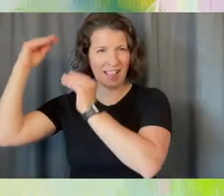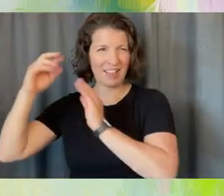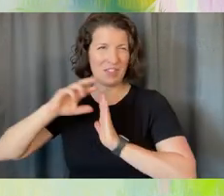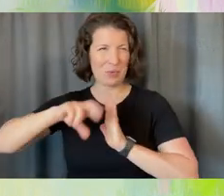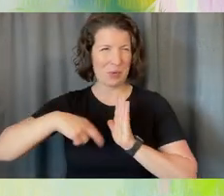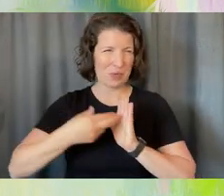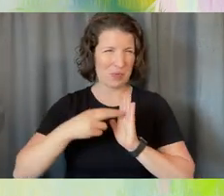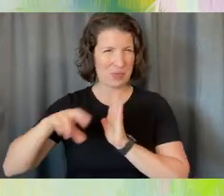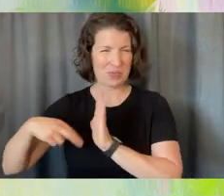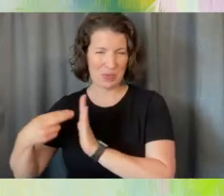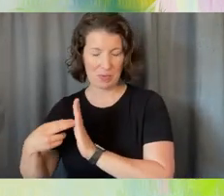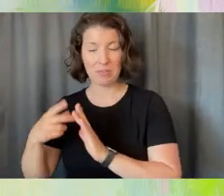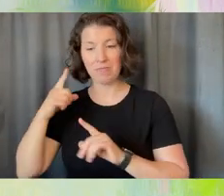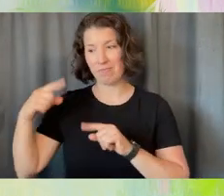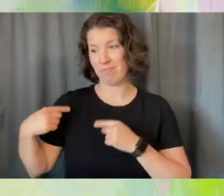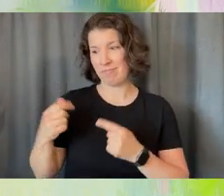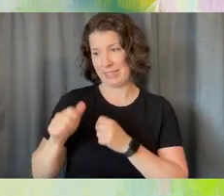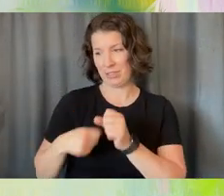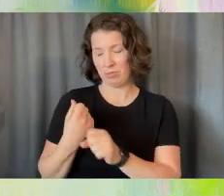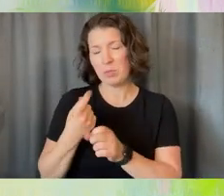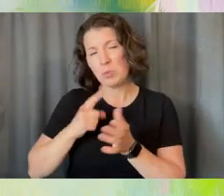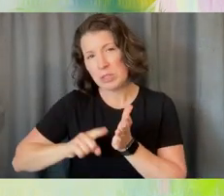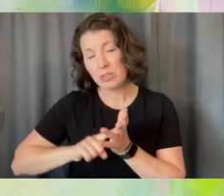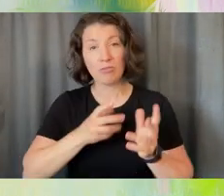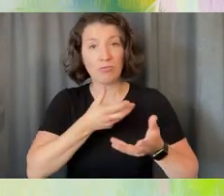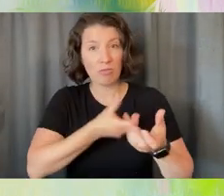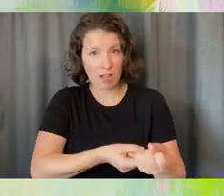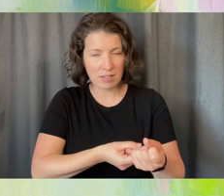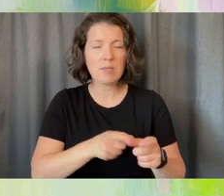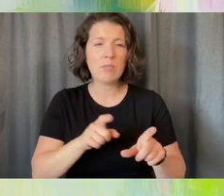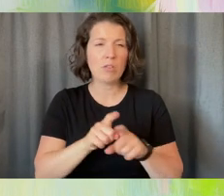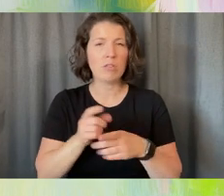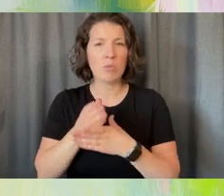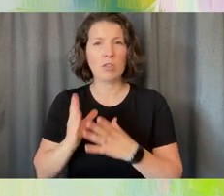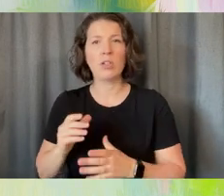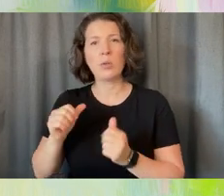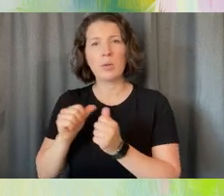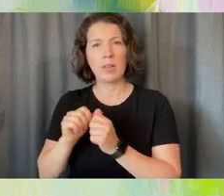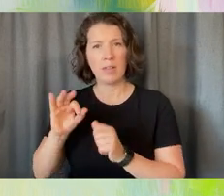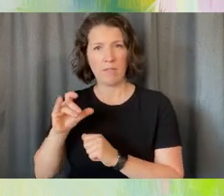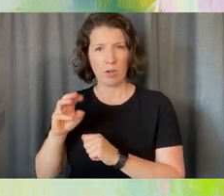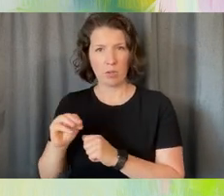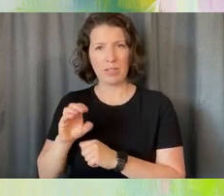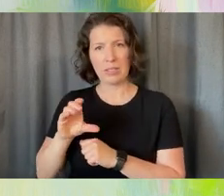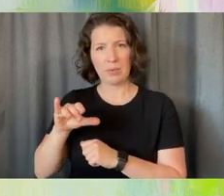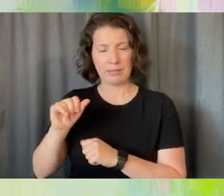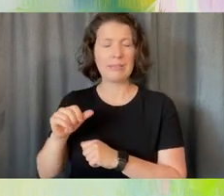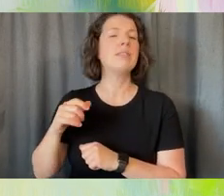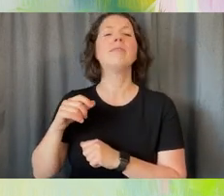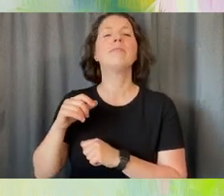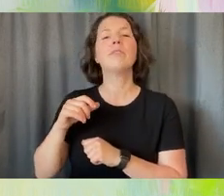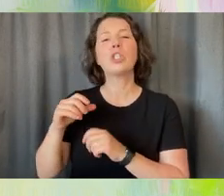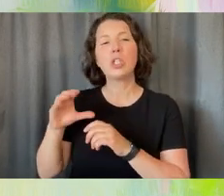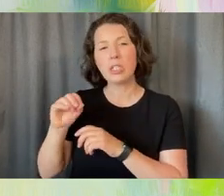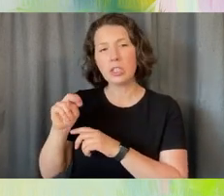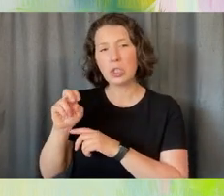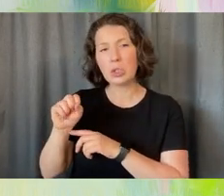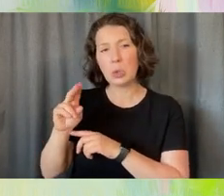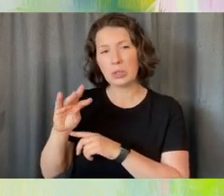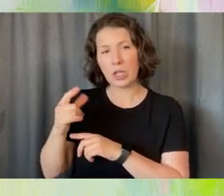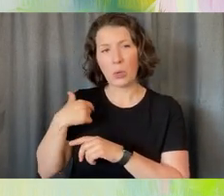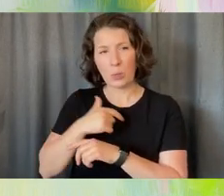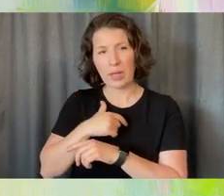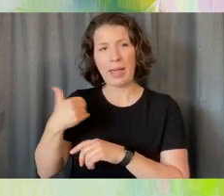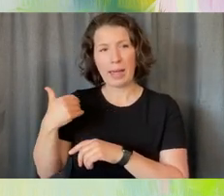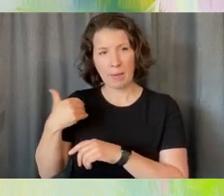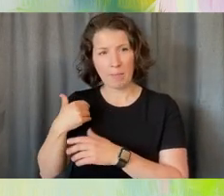researching trust. I'm also at a partner at a firm called See What I Mean Consulting, where we help organizations with research, planning, and engagement.